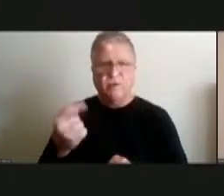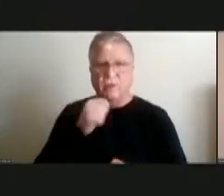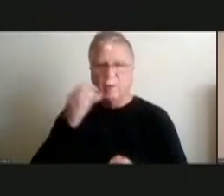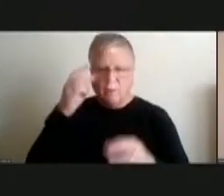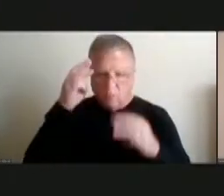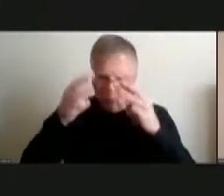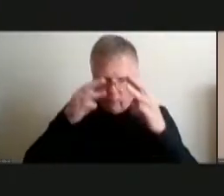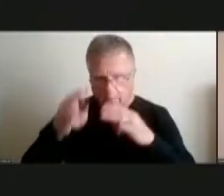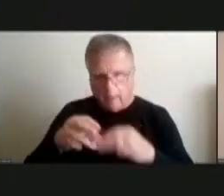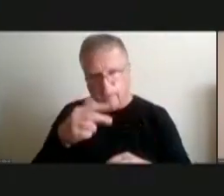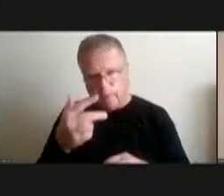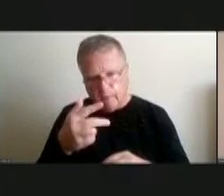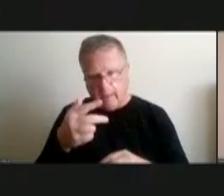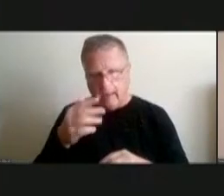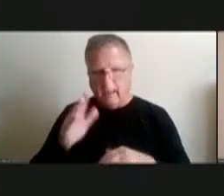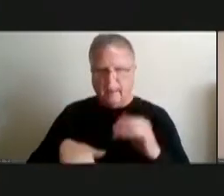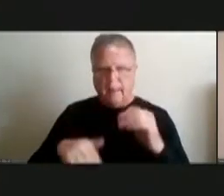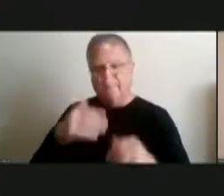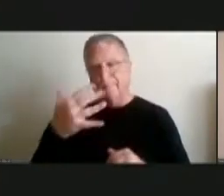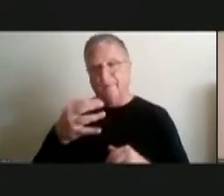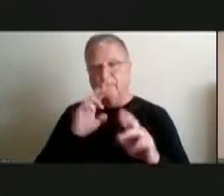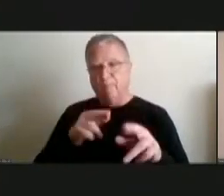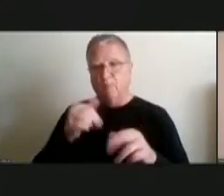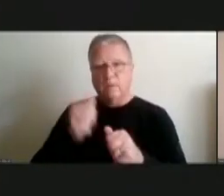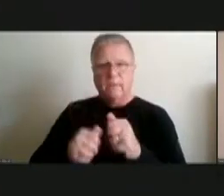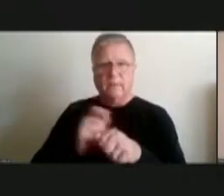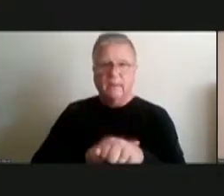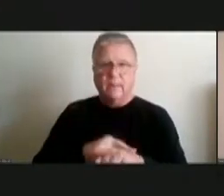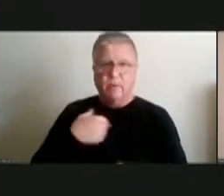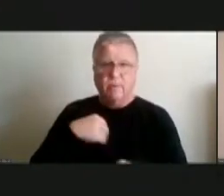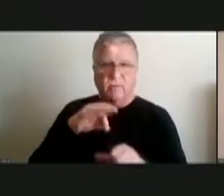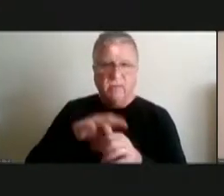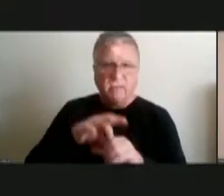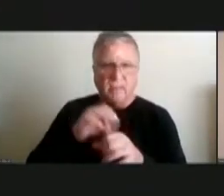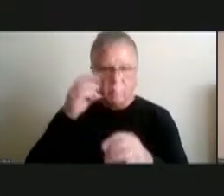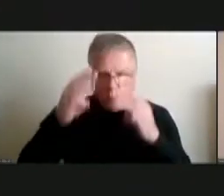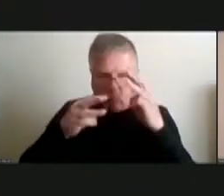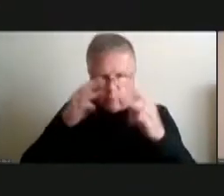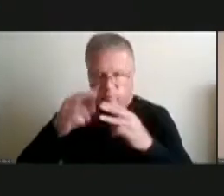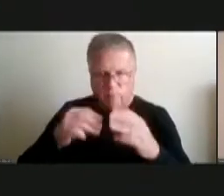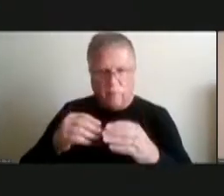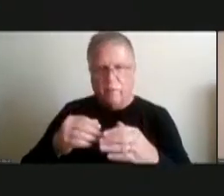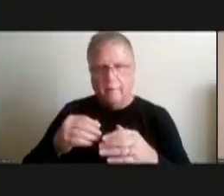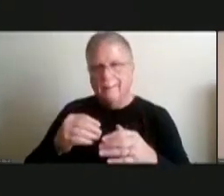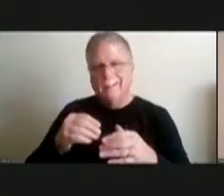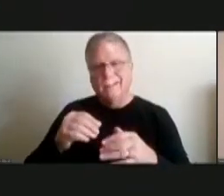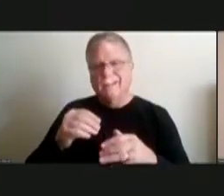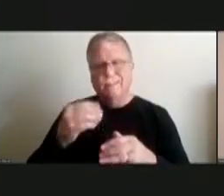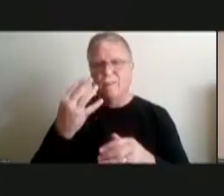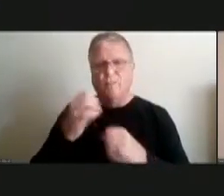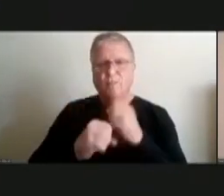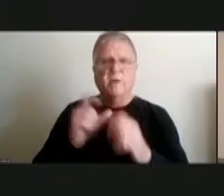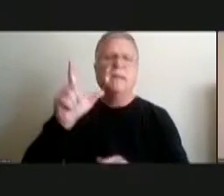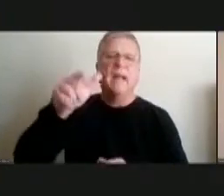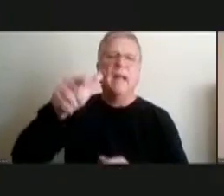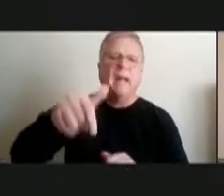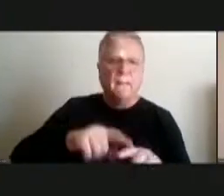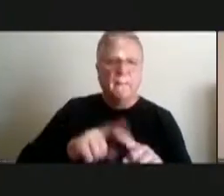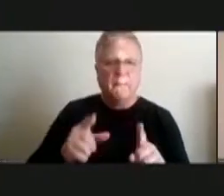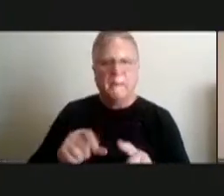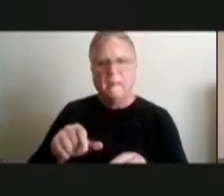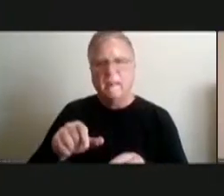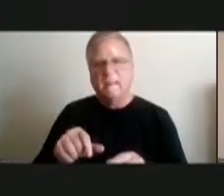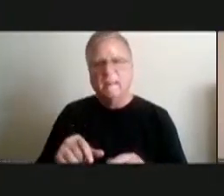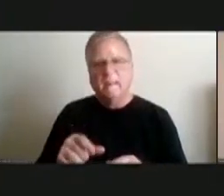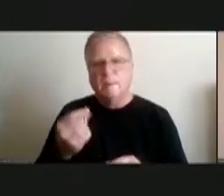five reports every production cycle i'm not worried about for another four years but i thought you know other be up soon trying to do them a